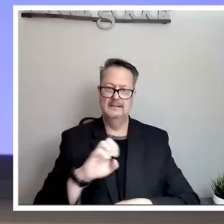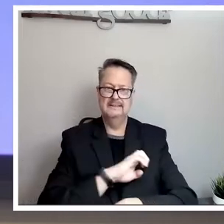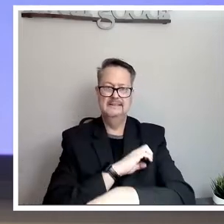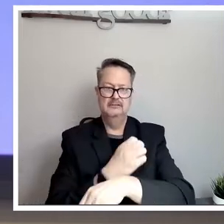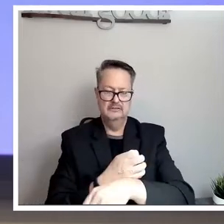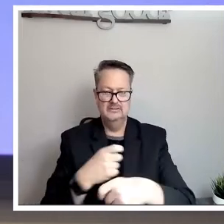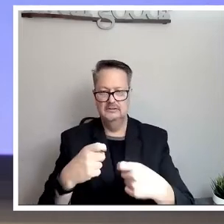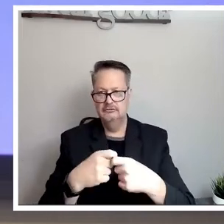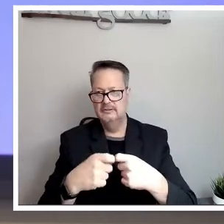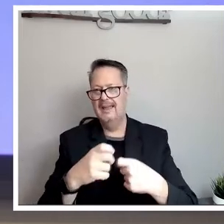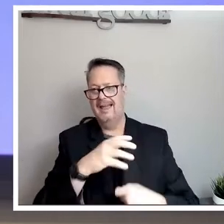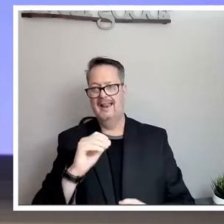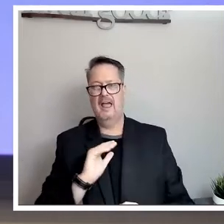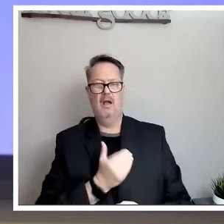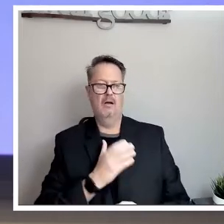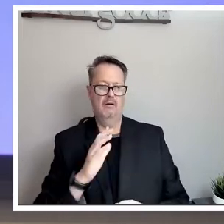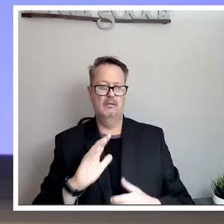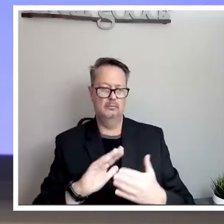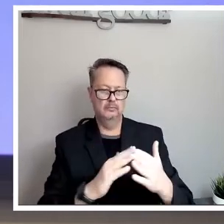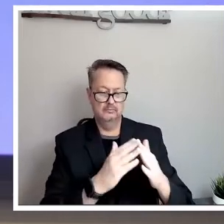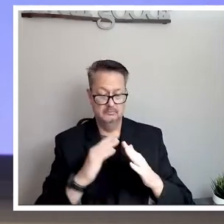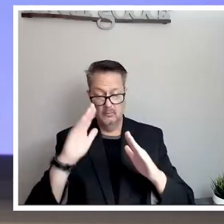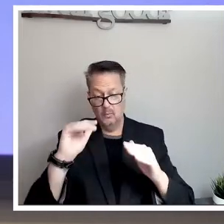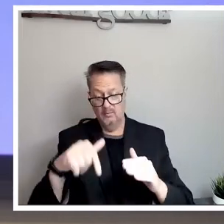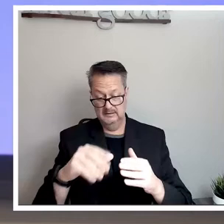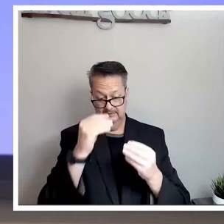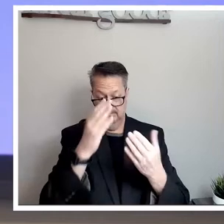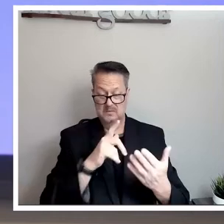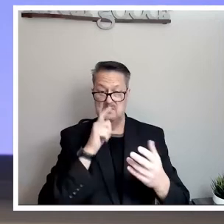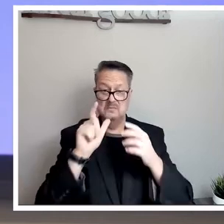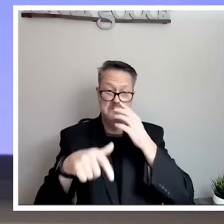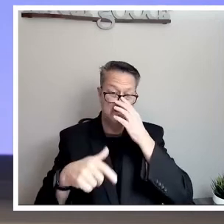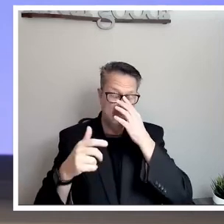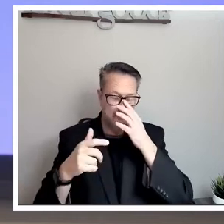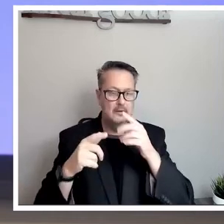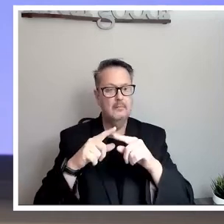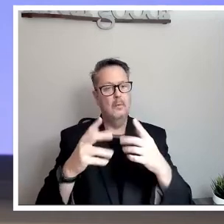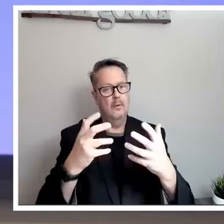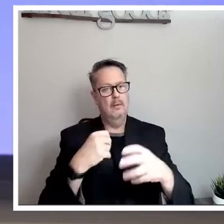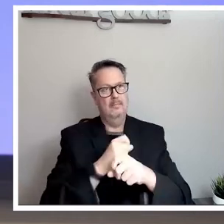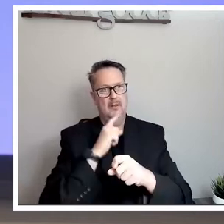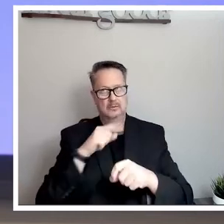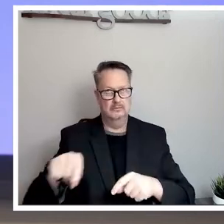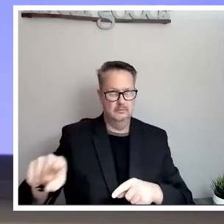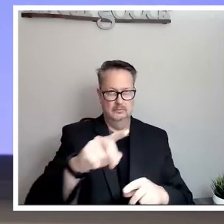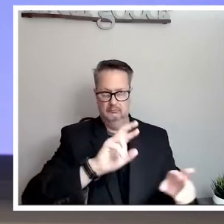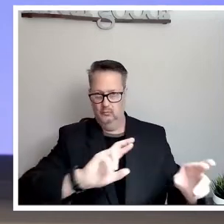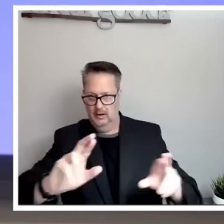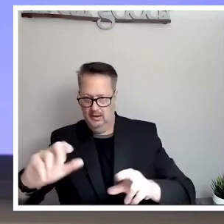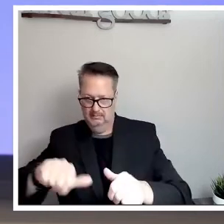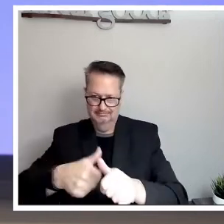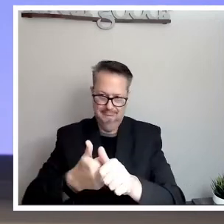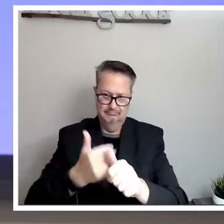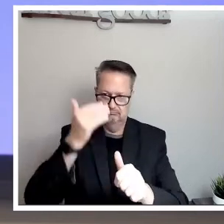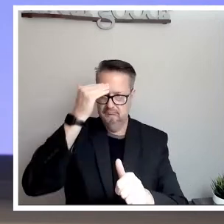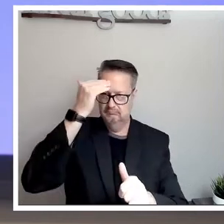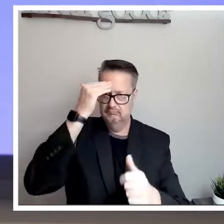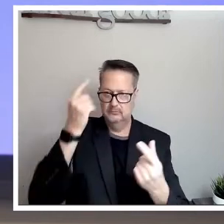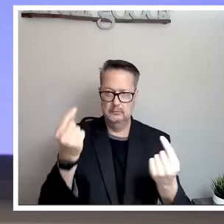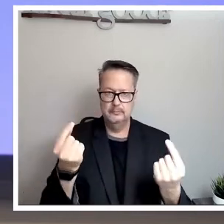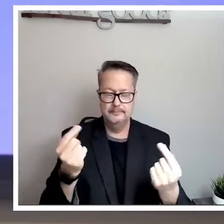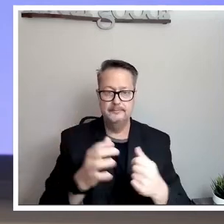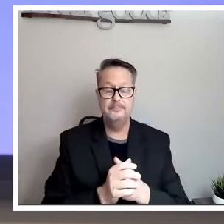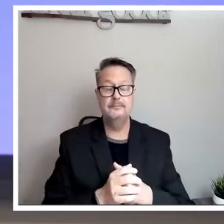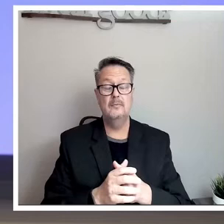community. Safety, and while we hope this information is never needed, we want to be sure that we are always ready. Reviewing an